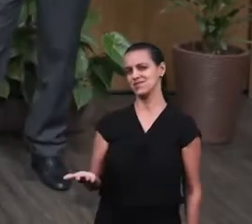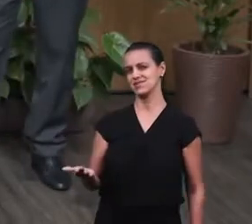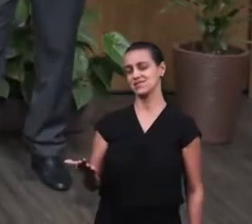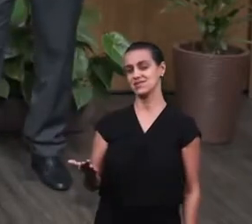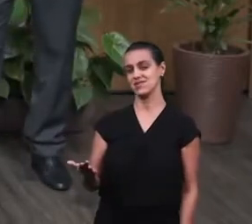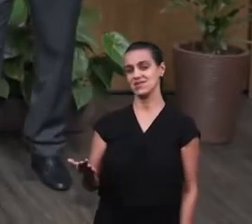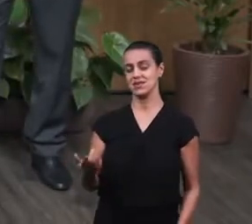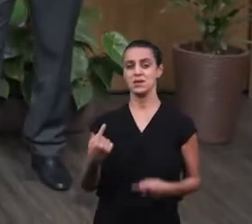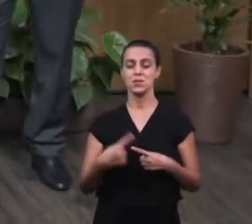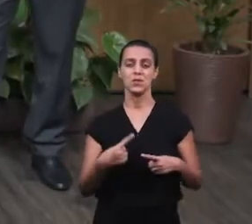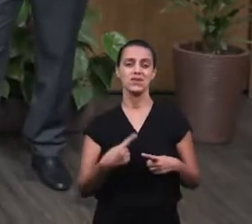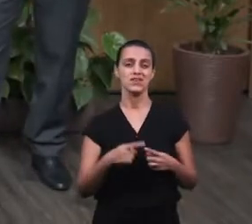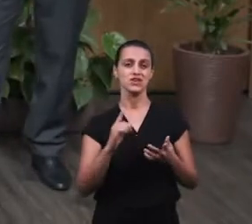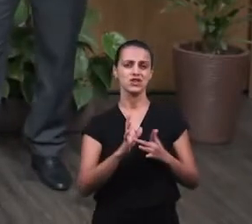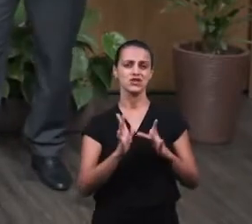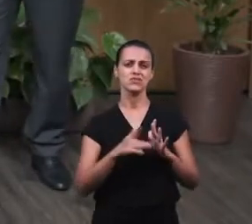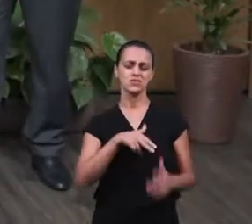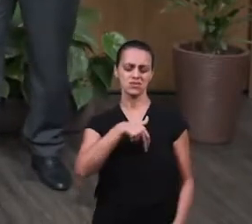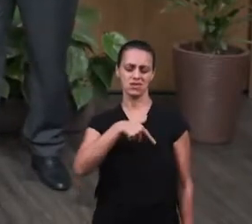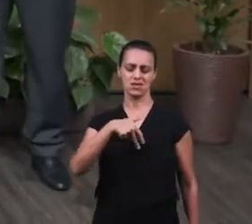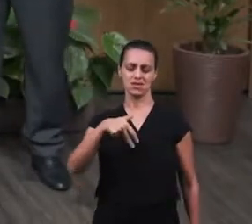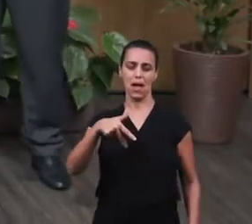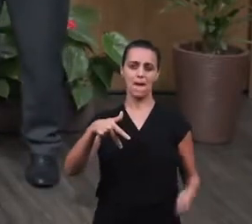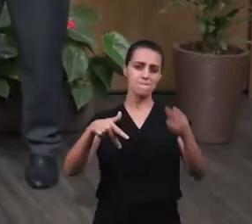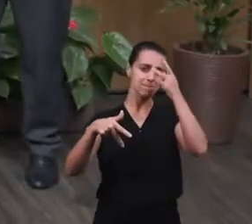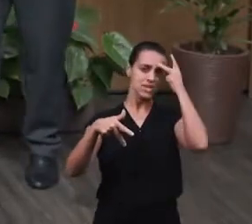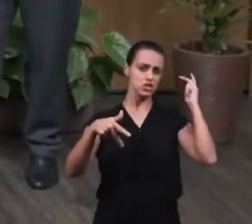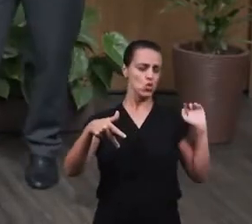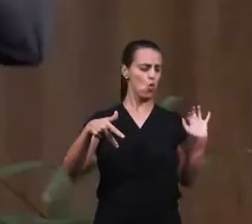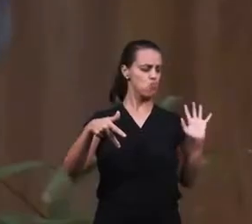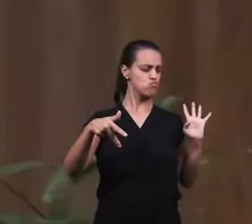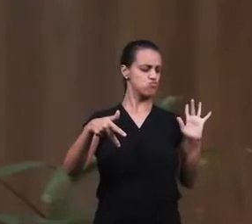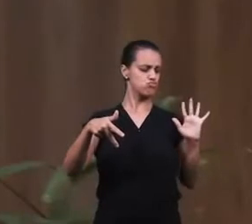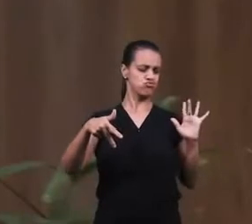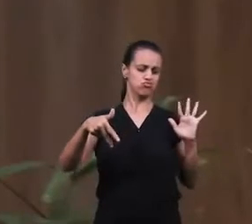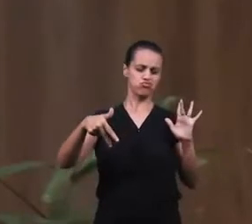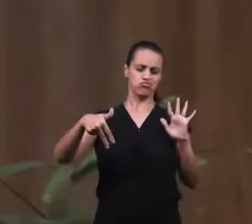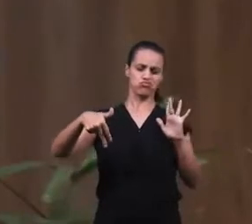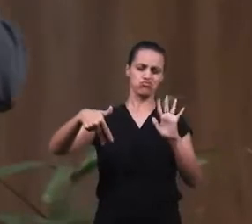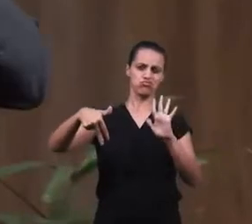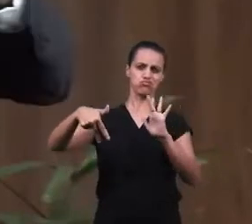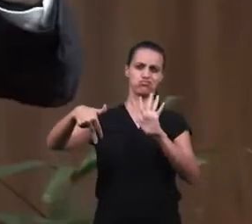Wherever Jesus walked through, a multitude surrounded him.